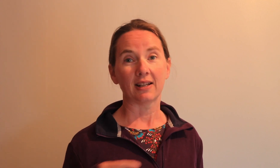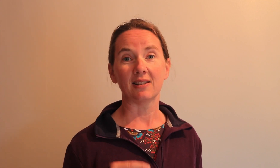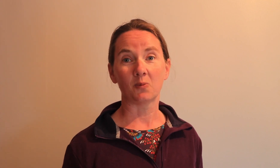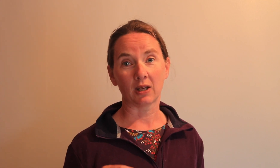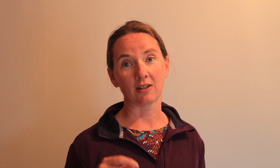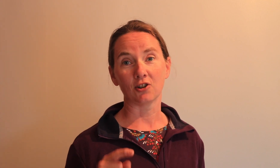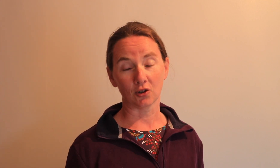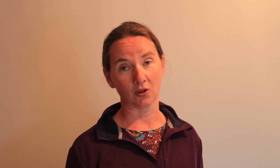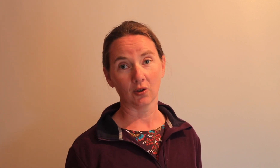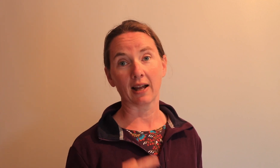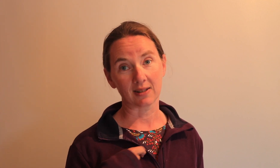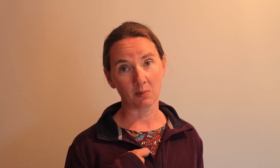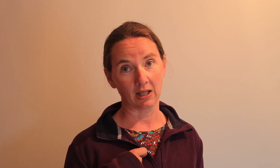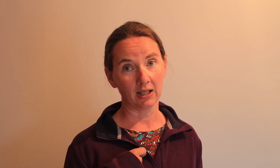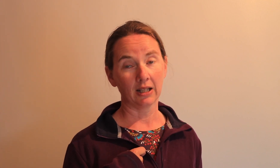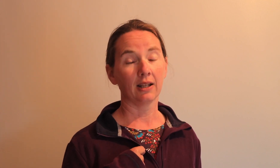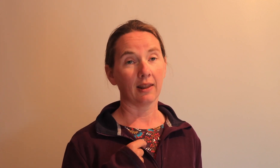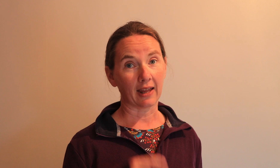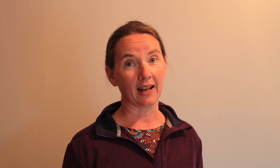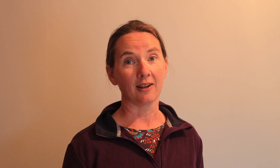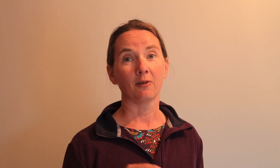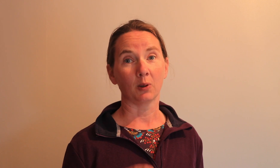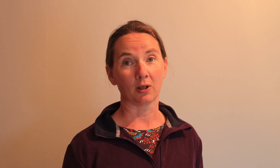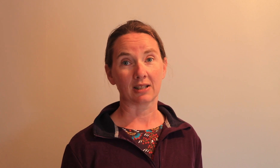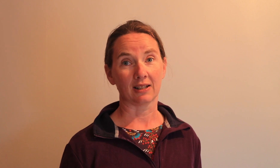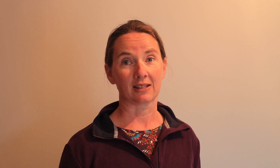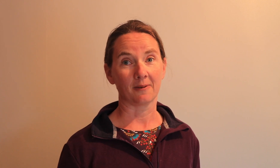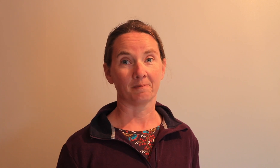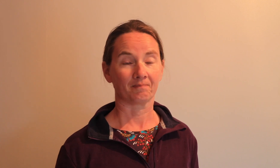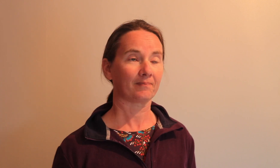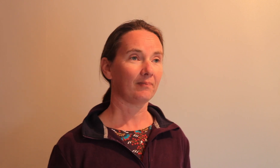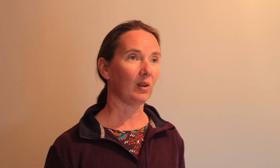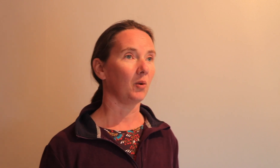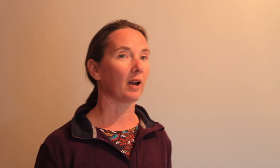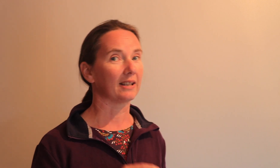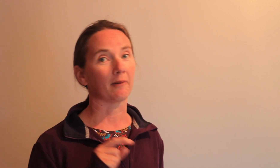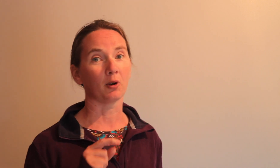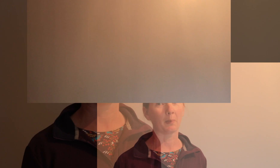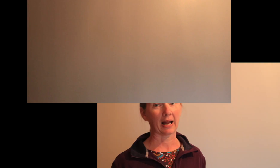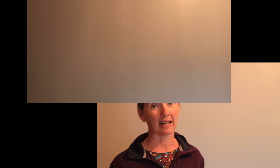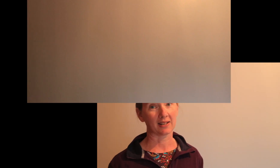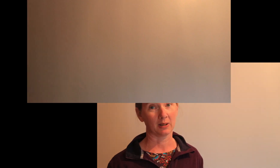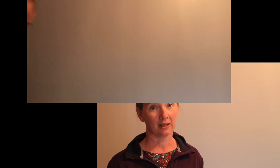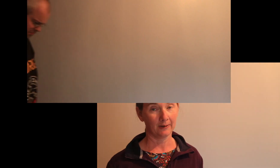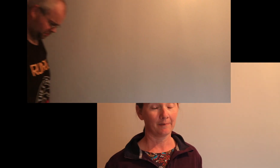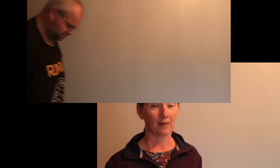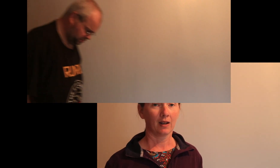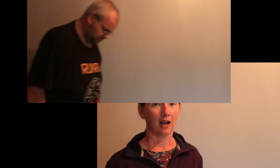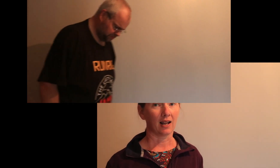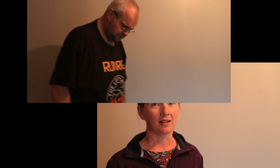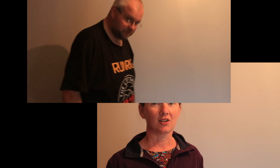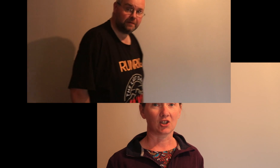God is speaking to you and to me then we want to listen right I'm going to come back next week